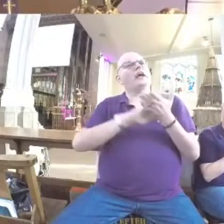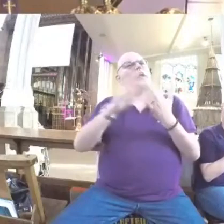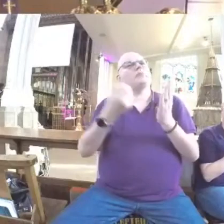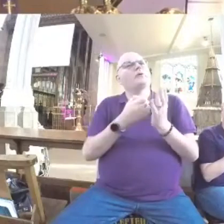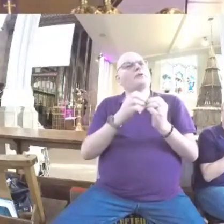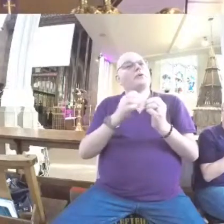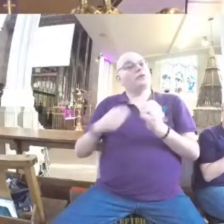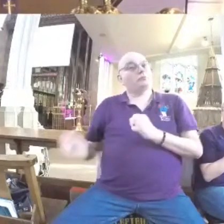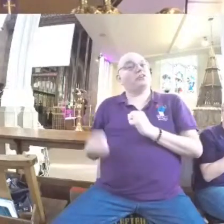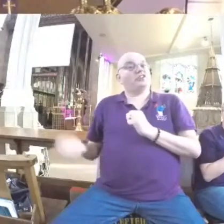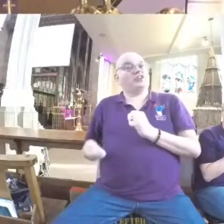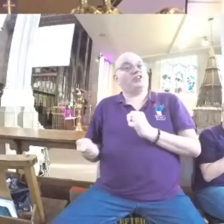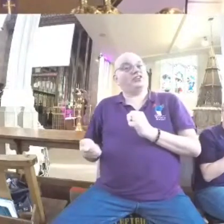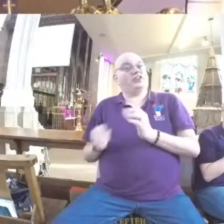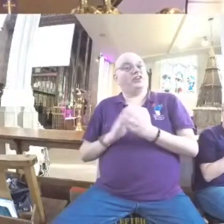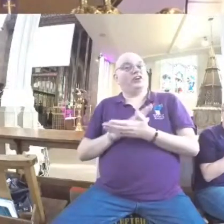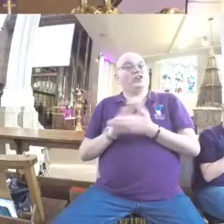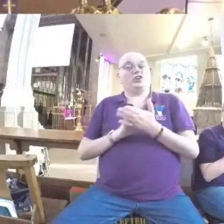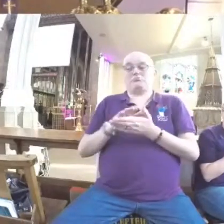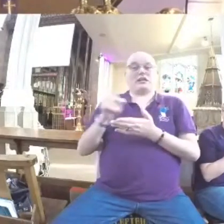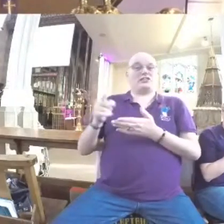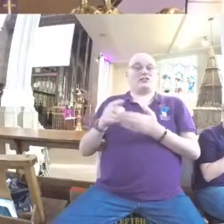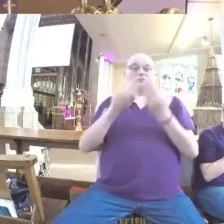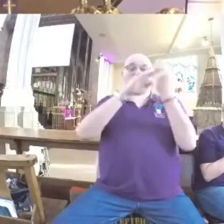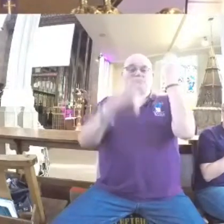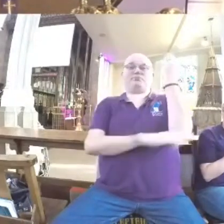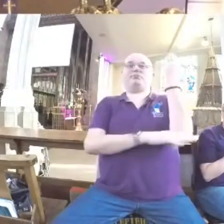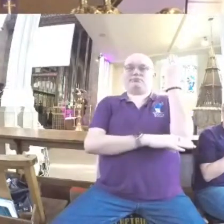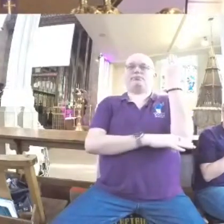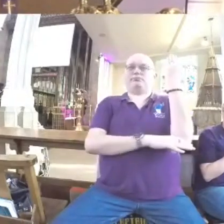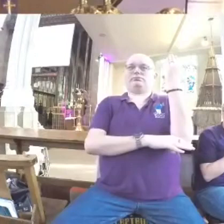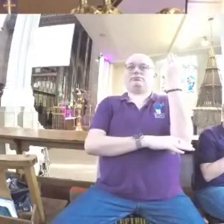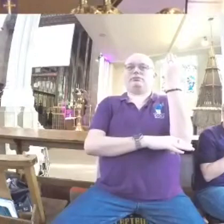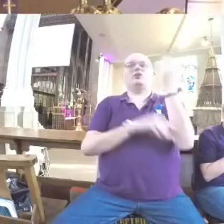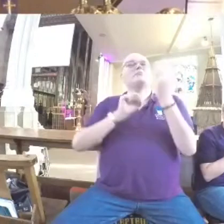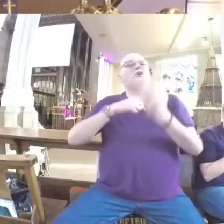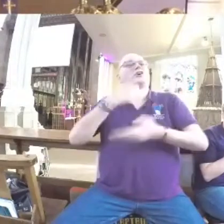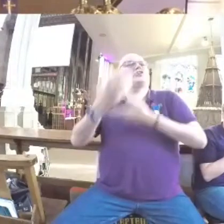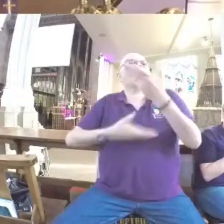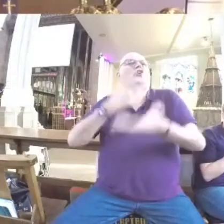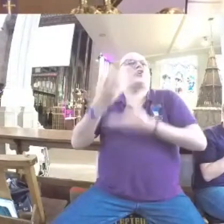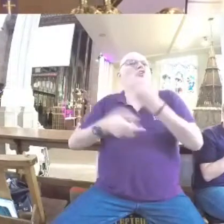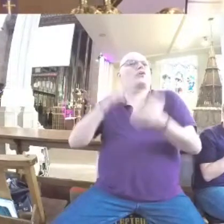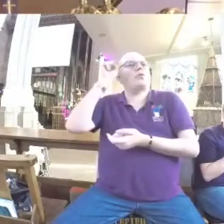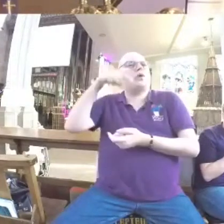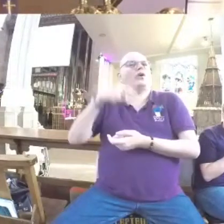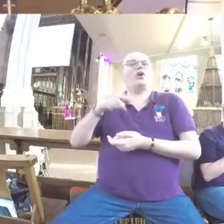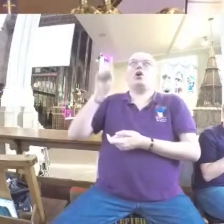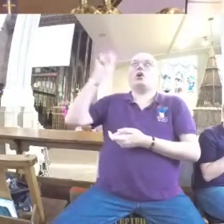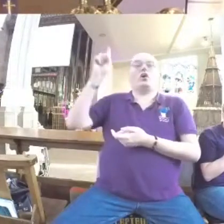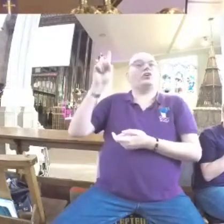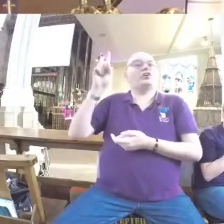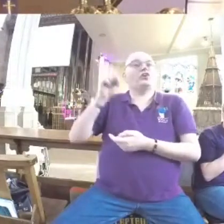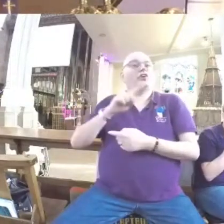town. The men would have used her, and the women would have despised and hated her. But her story reminds us that God has a special